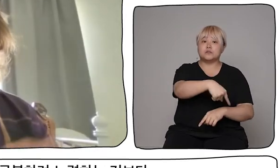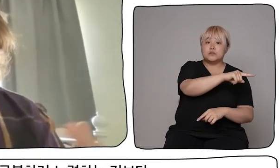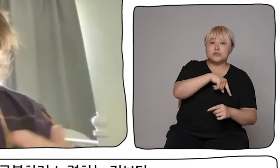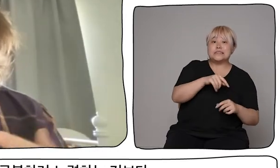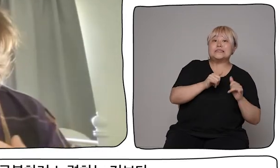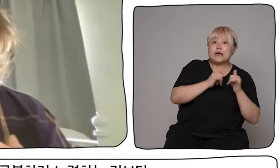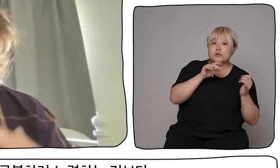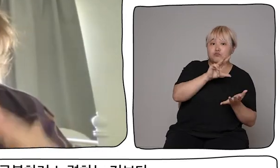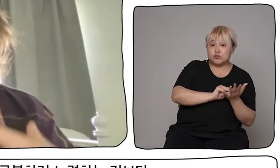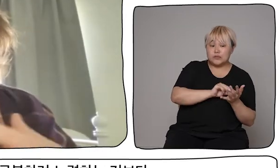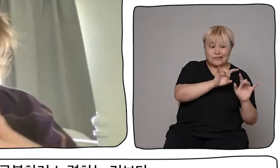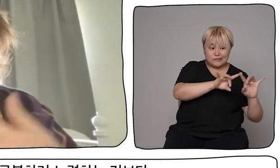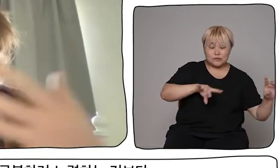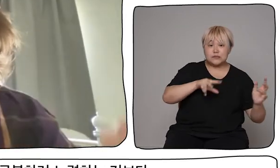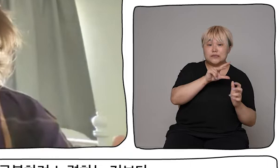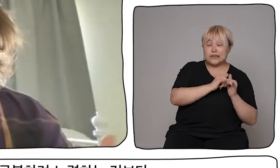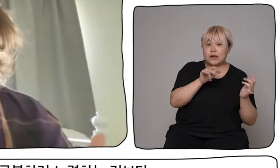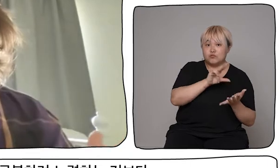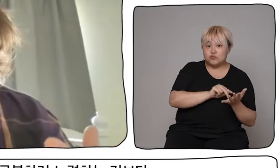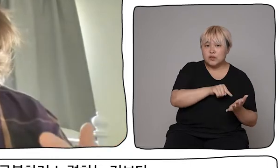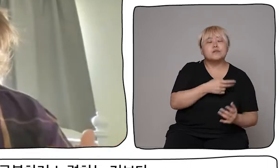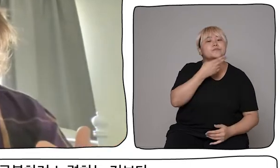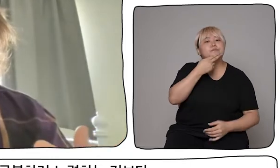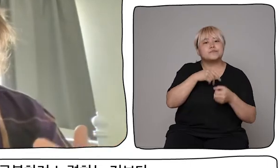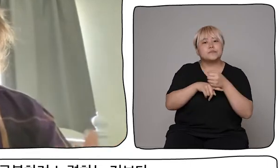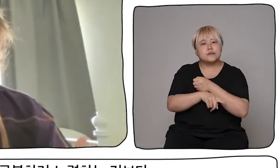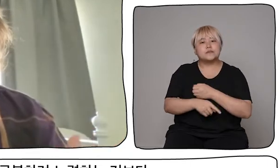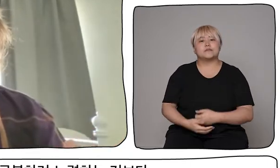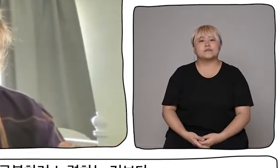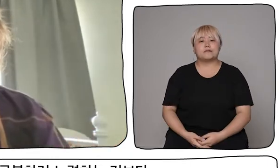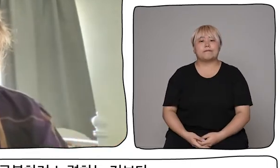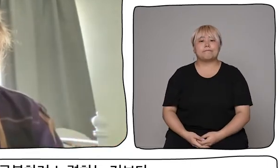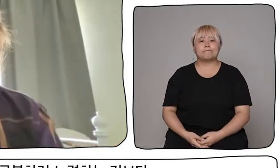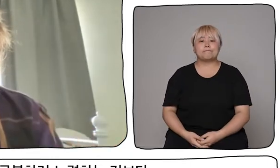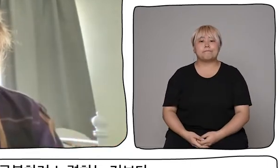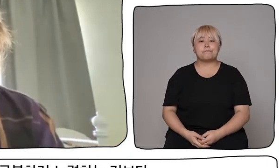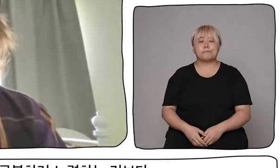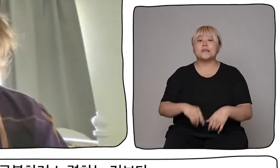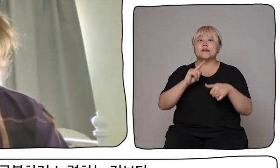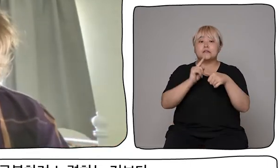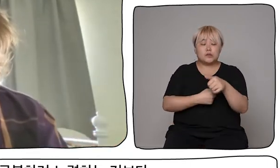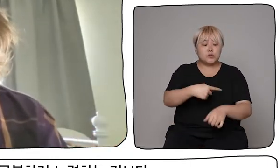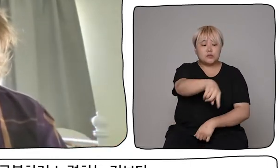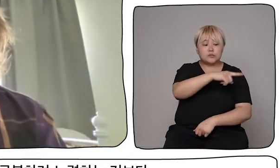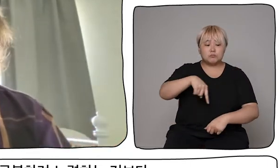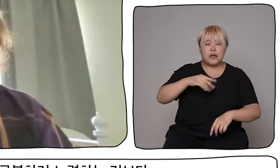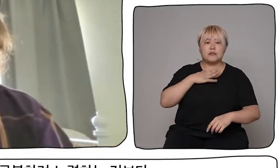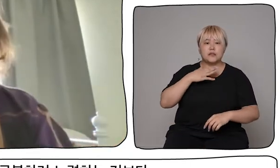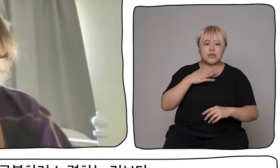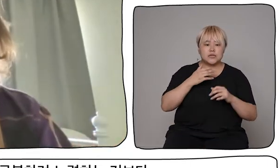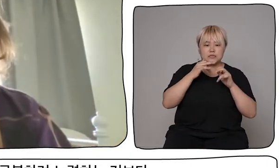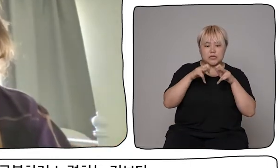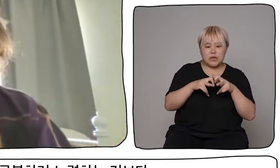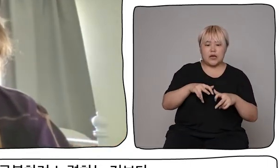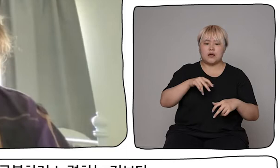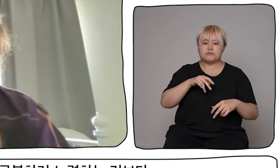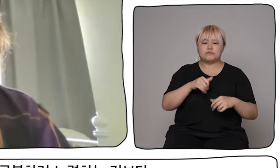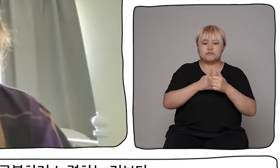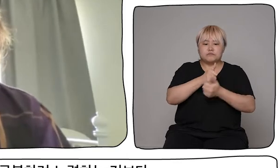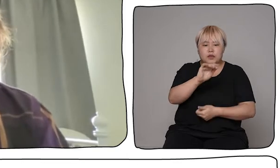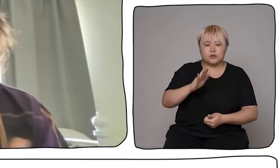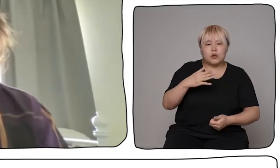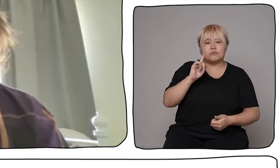And that means that we, as a society, can overcome disabilities together, rather than as individuals trying to overcome them within ourselves.